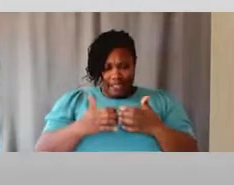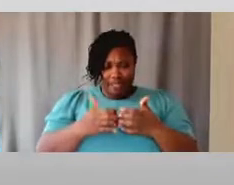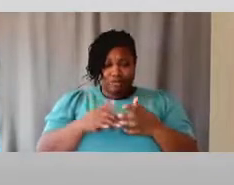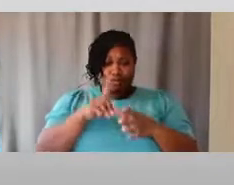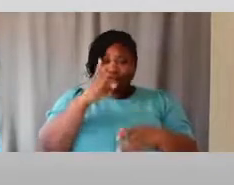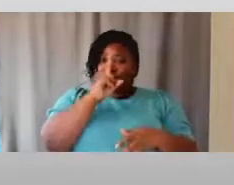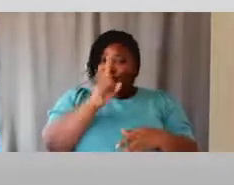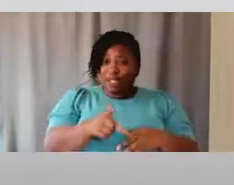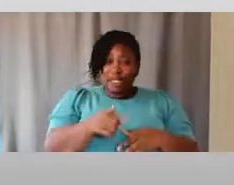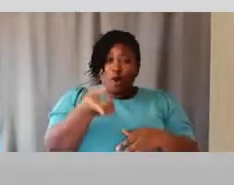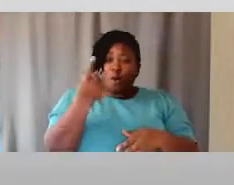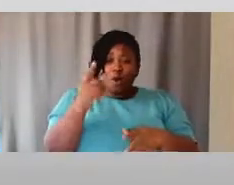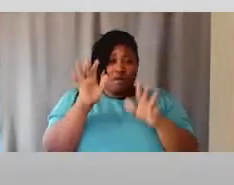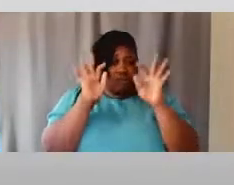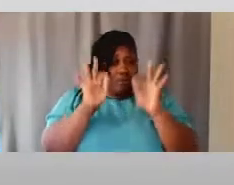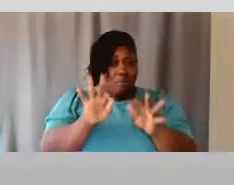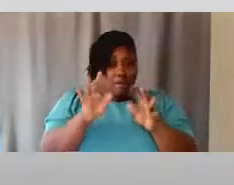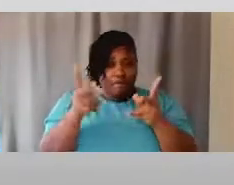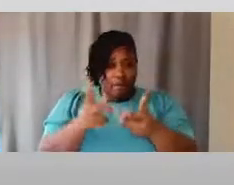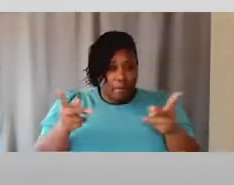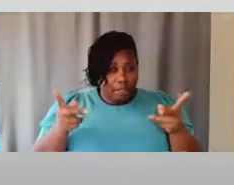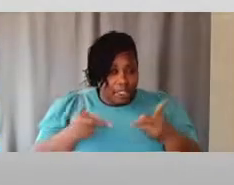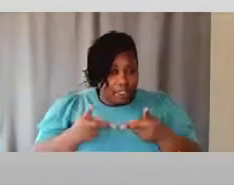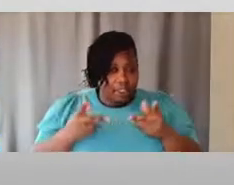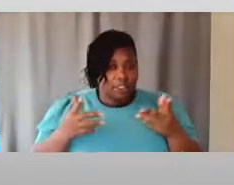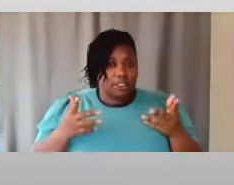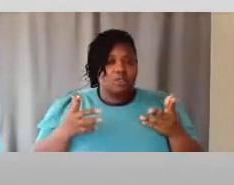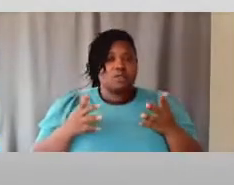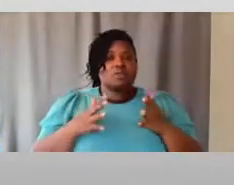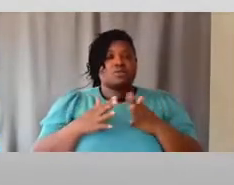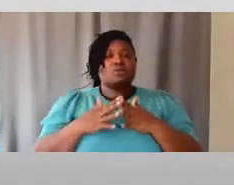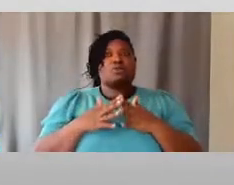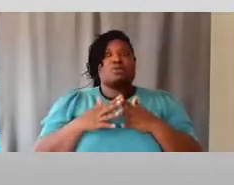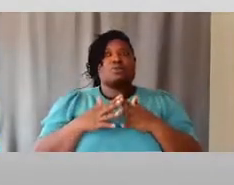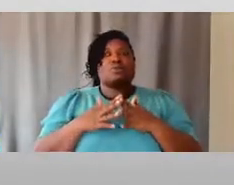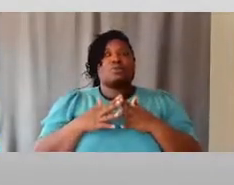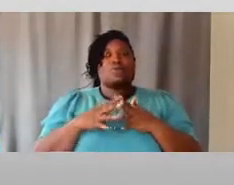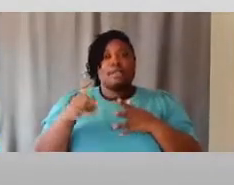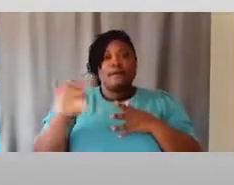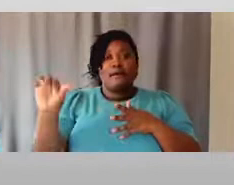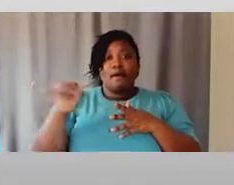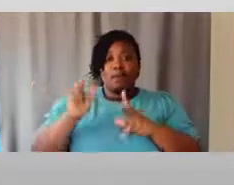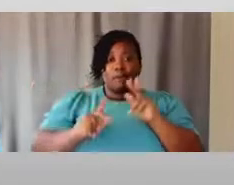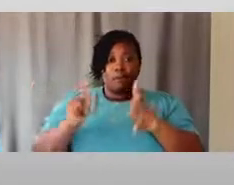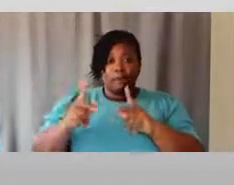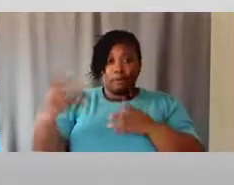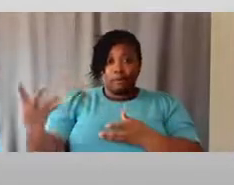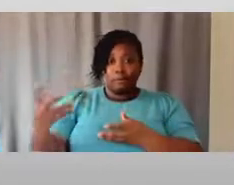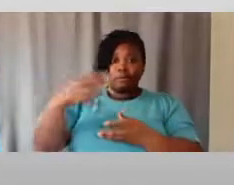perfect places to get to know other people with disabilities.